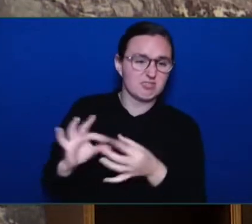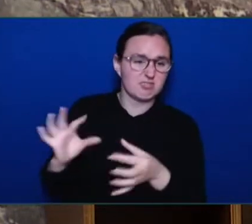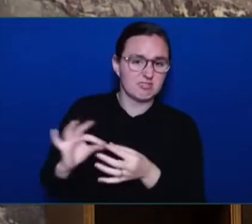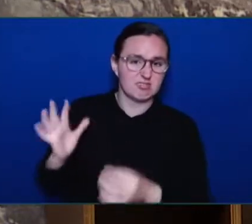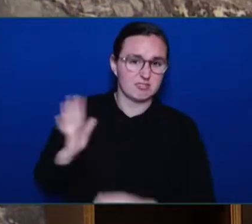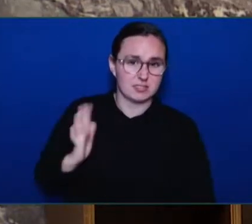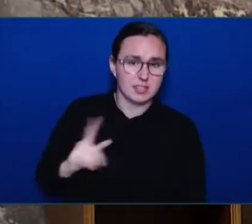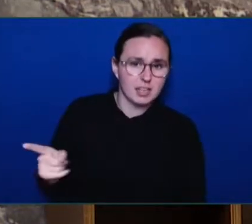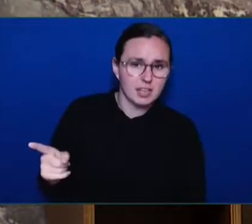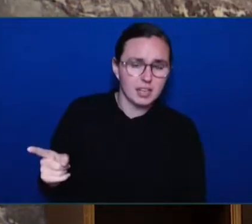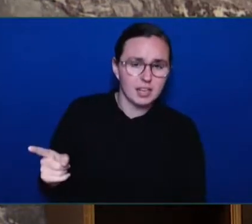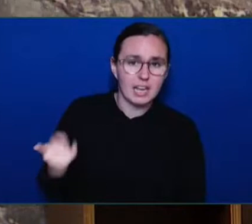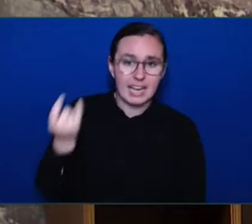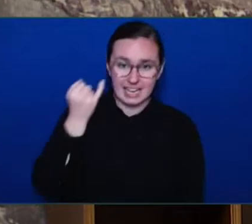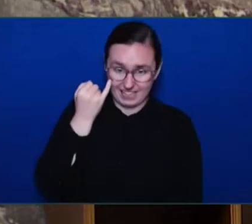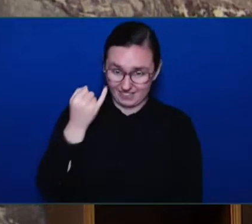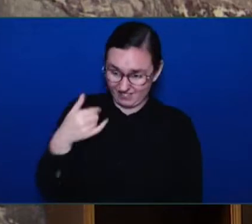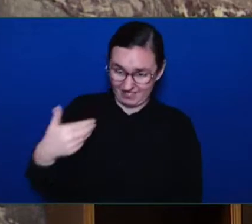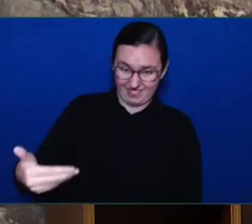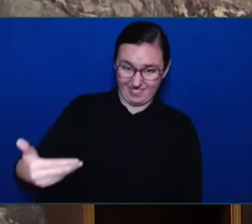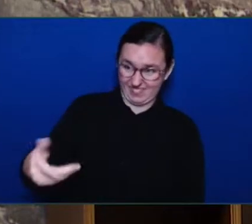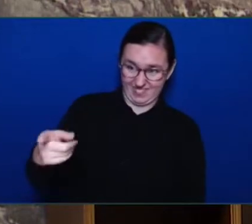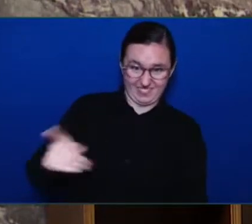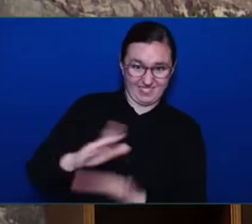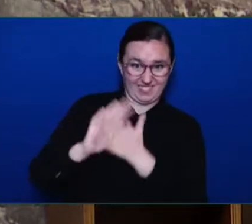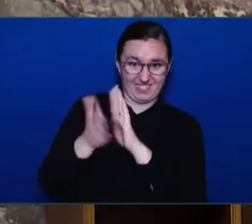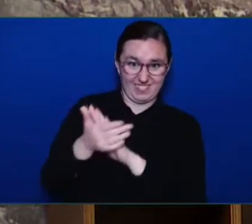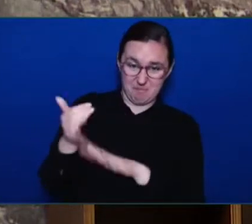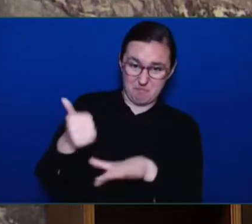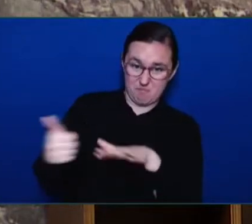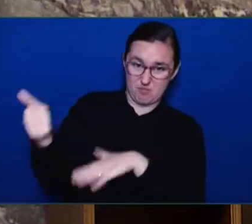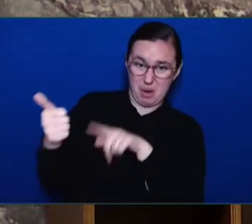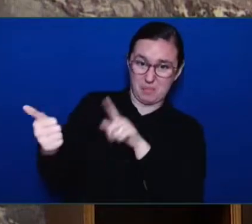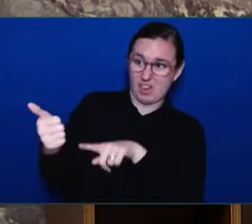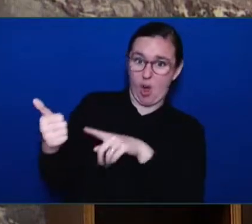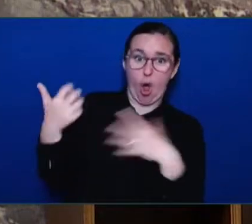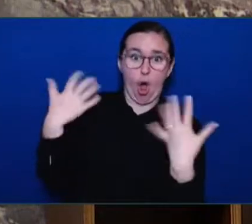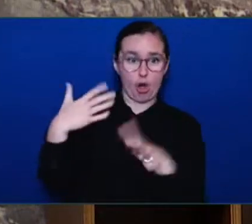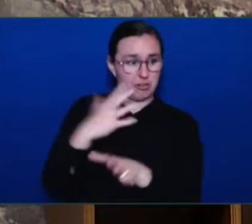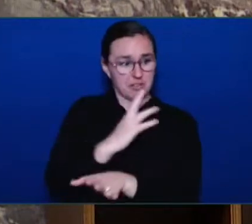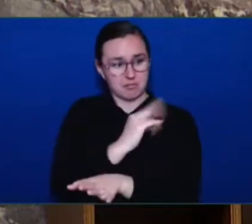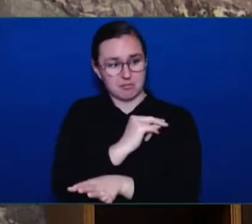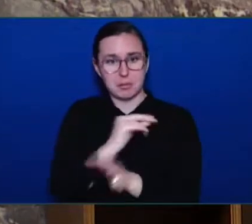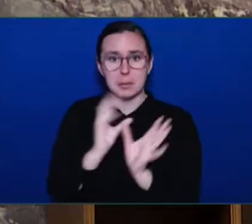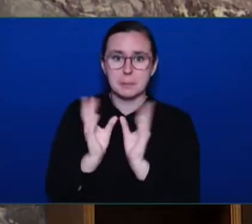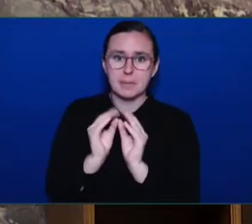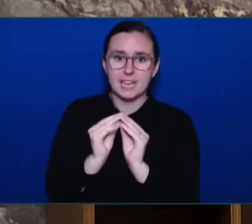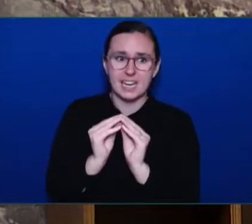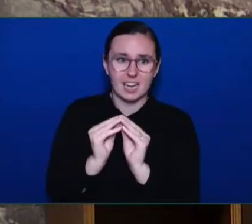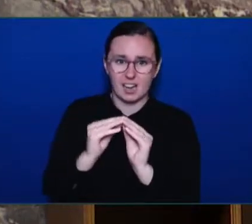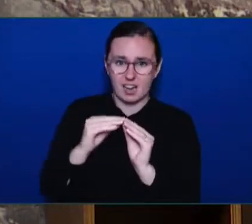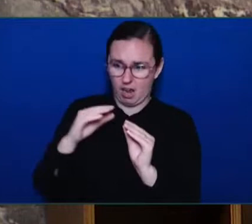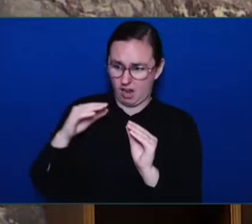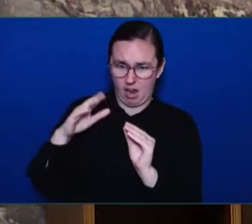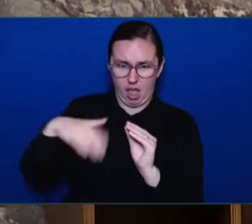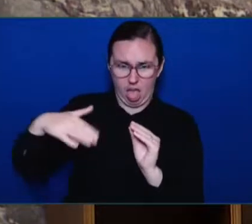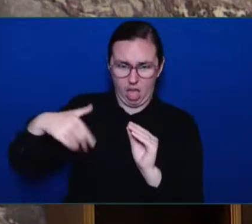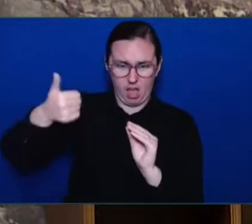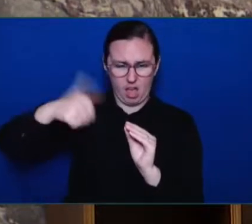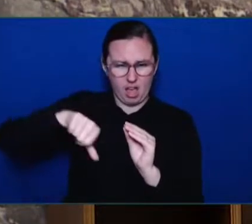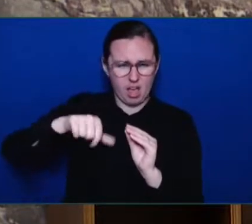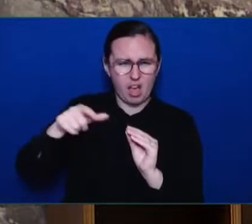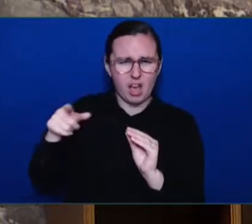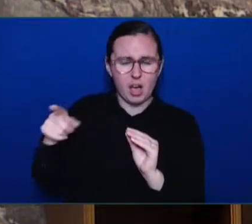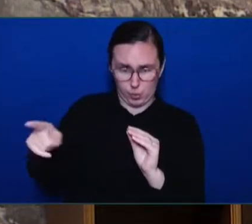Nations before killing the Indigenous-led Games because he continues to believe the Olympics would turn B.C. into a police state?